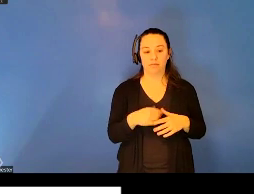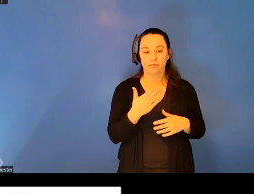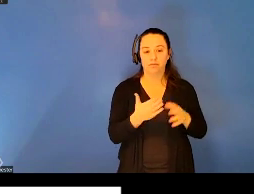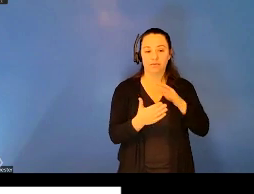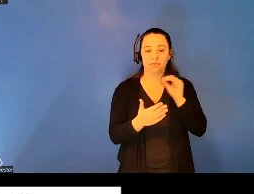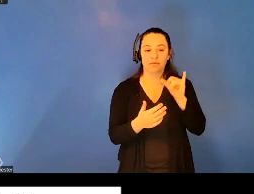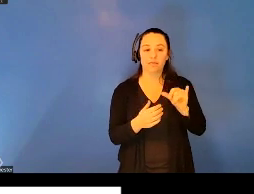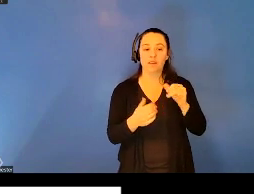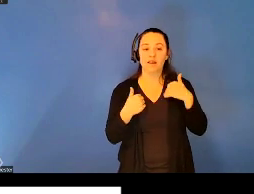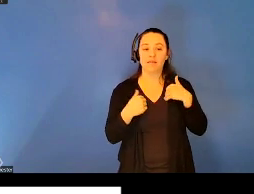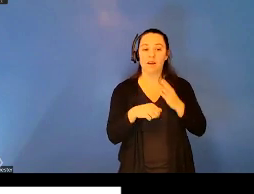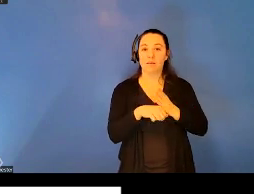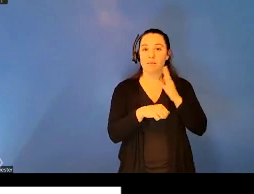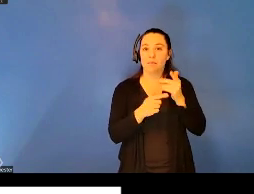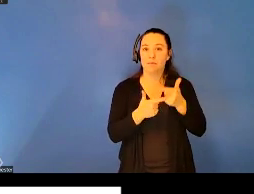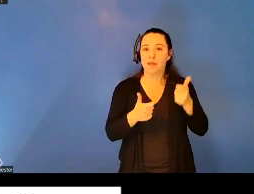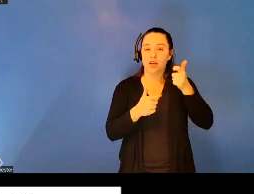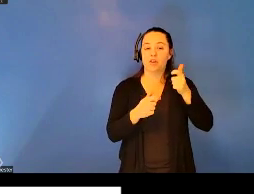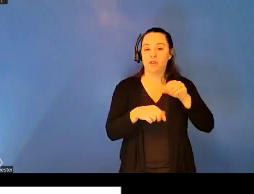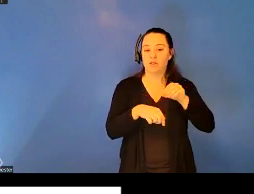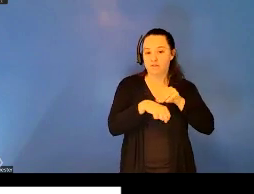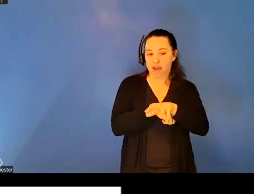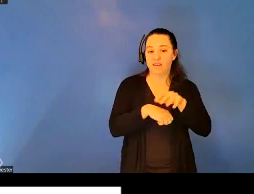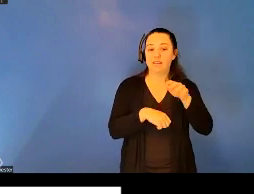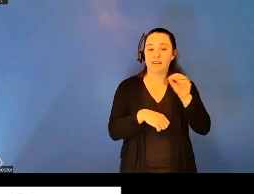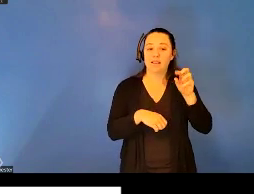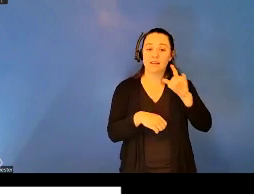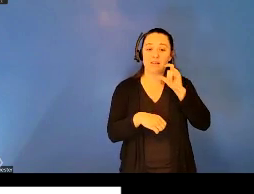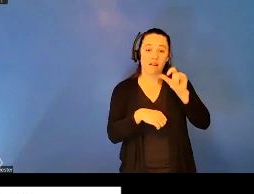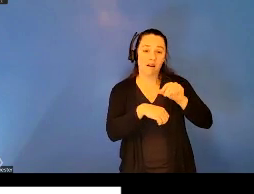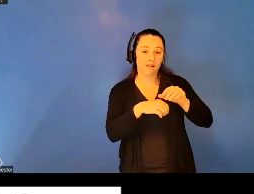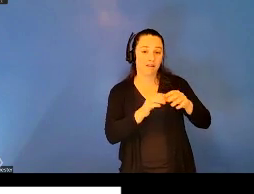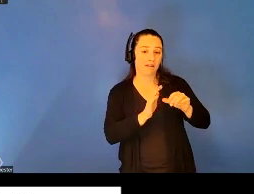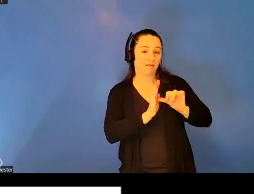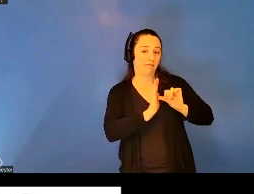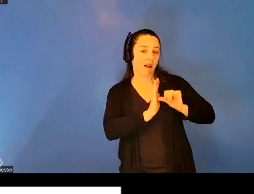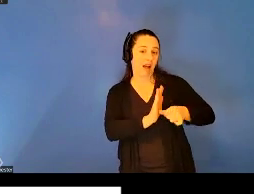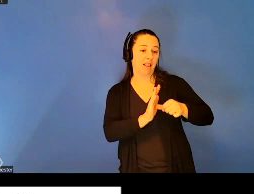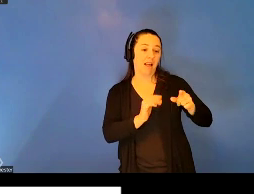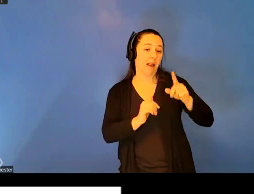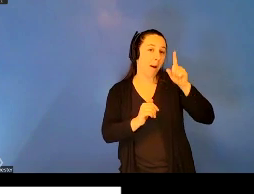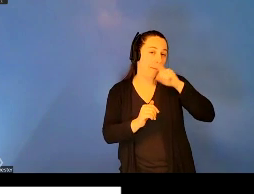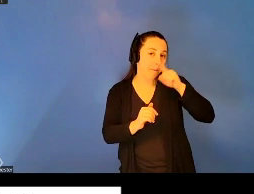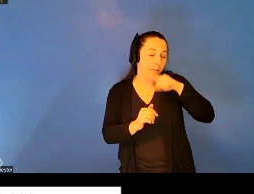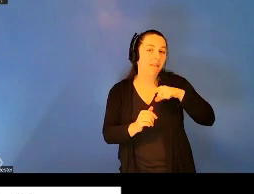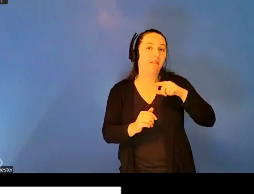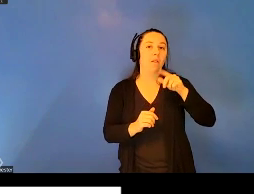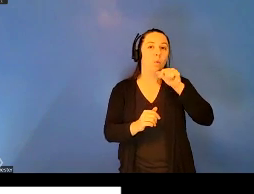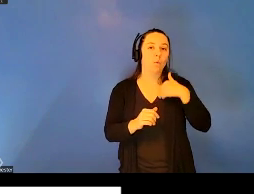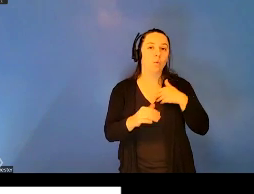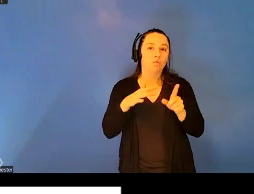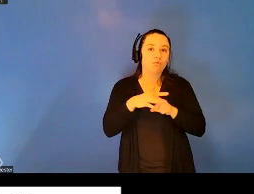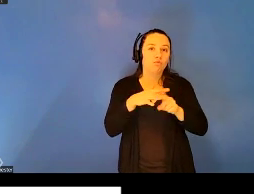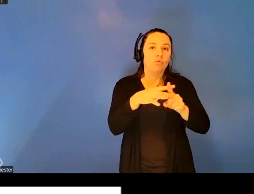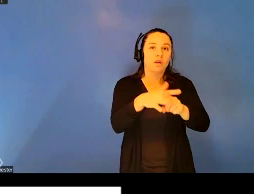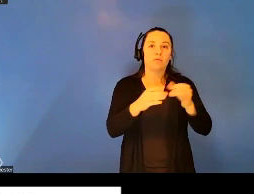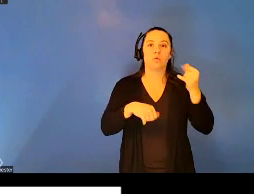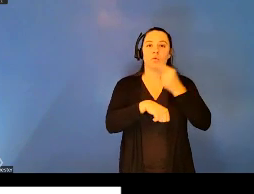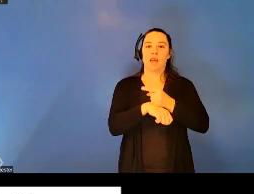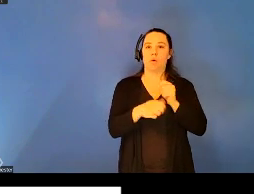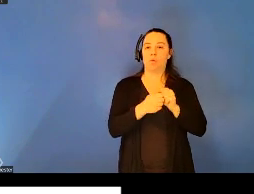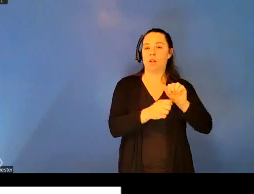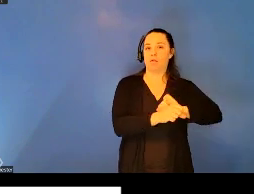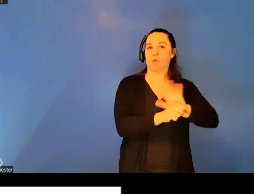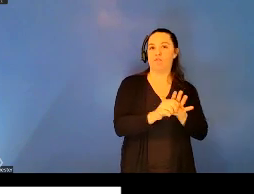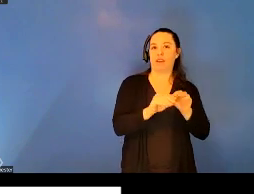overdeveloped West than within highlight perhaps a myth whose cracks are emerging today under COVID-19,